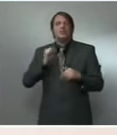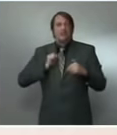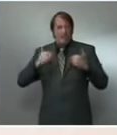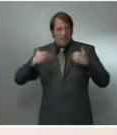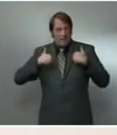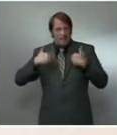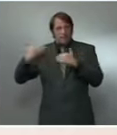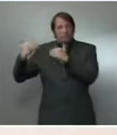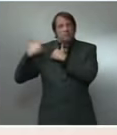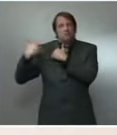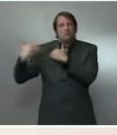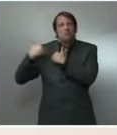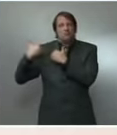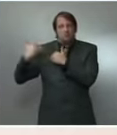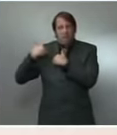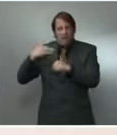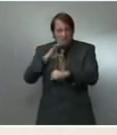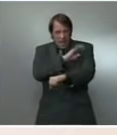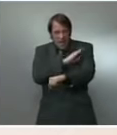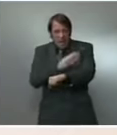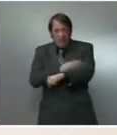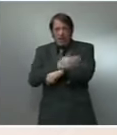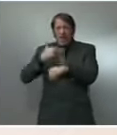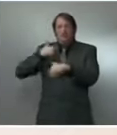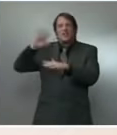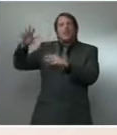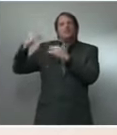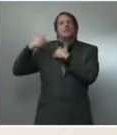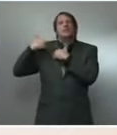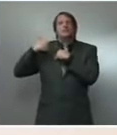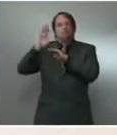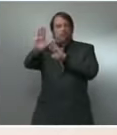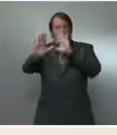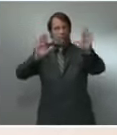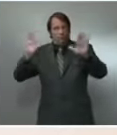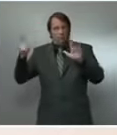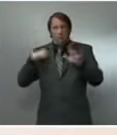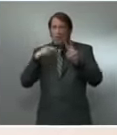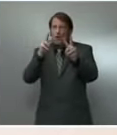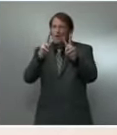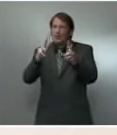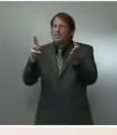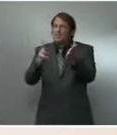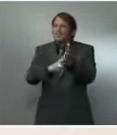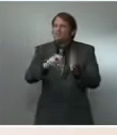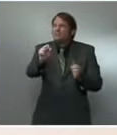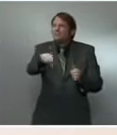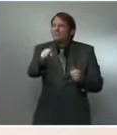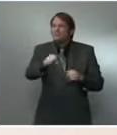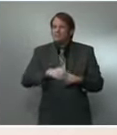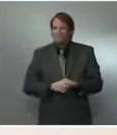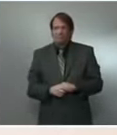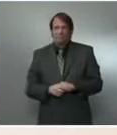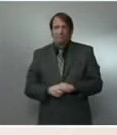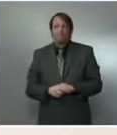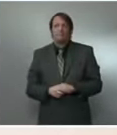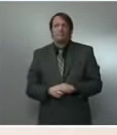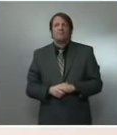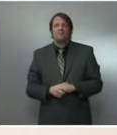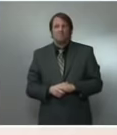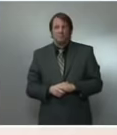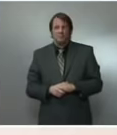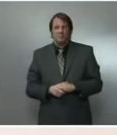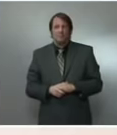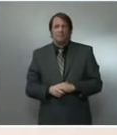looking forward to signing that legislation. So I would say that advocates should pressure Republicans in the Senate, that all of you